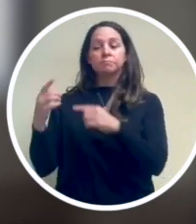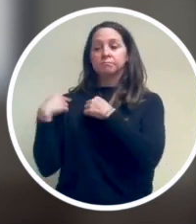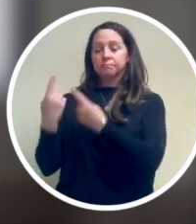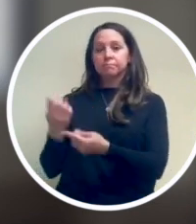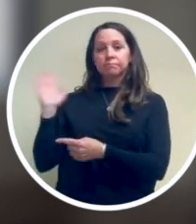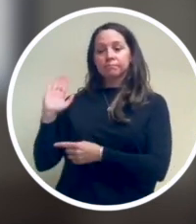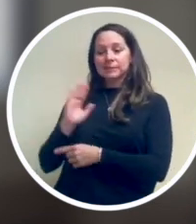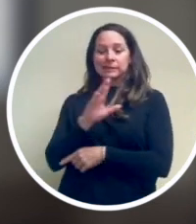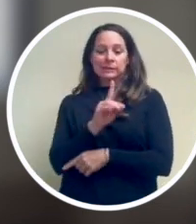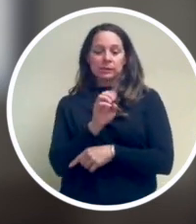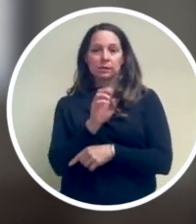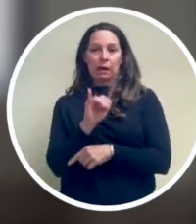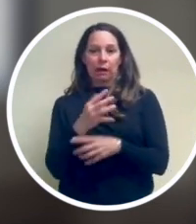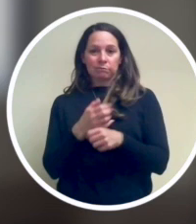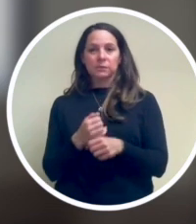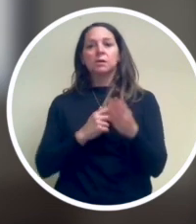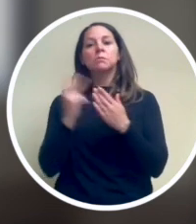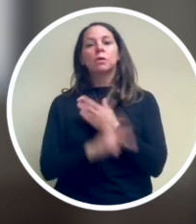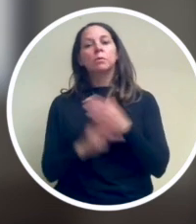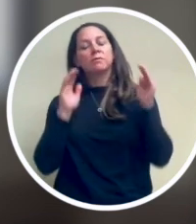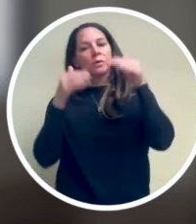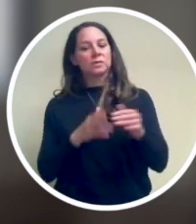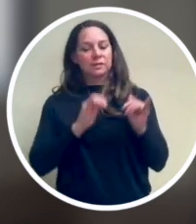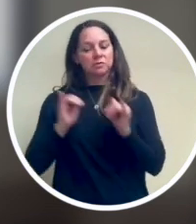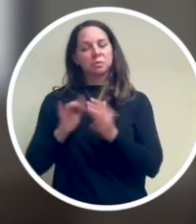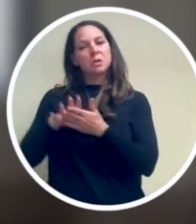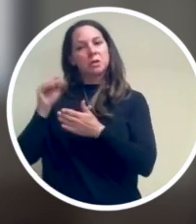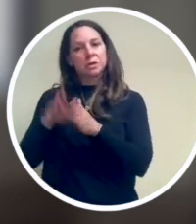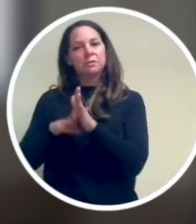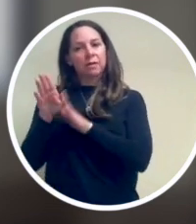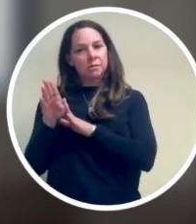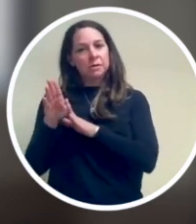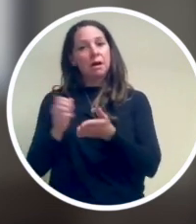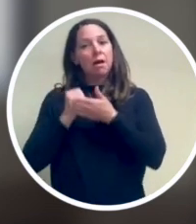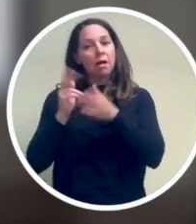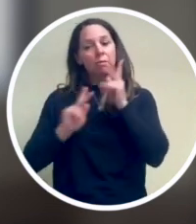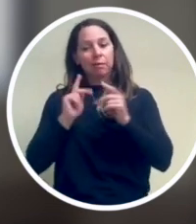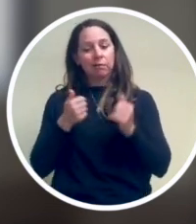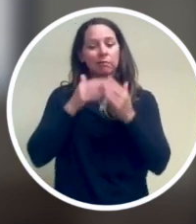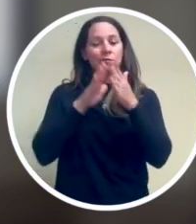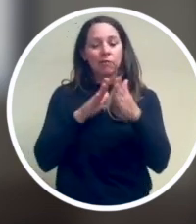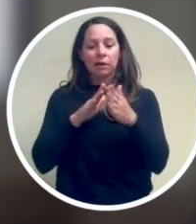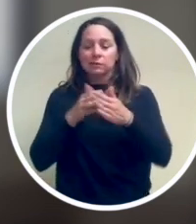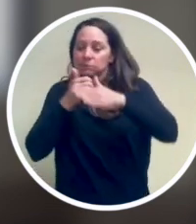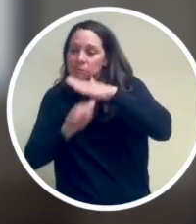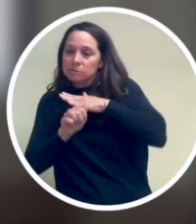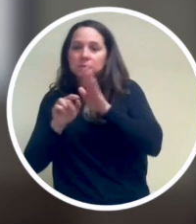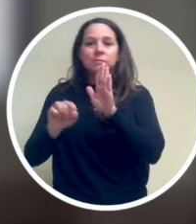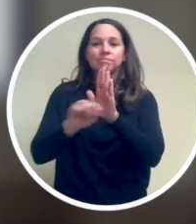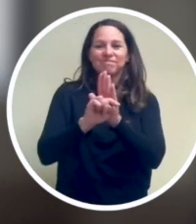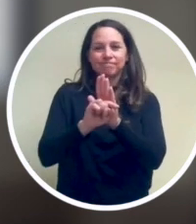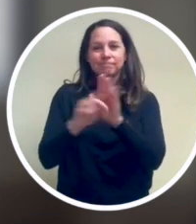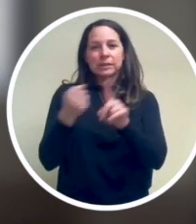the past, DEI programs focused on individual learning and development. They helped learners confront implicit bias